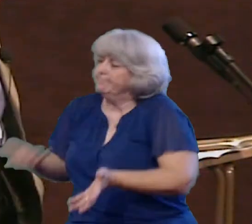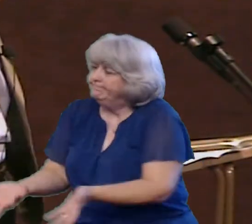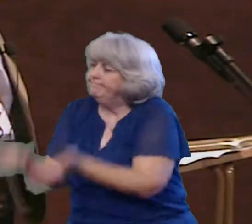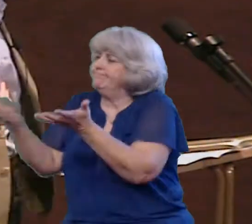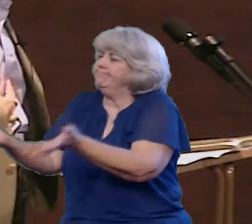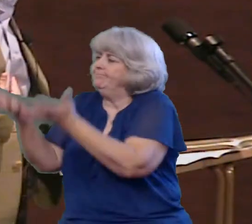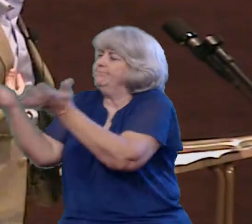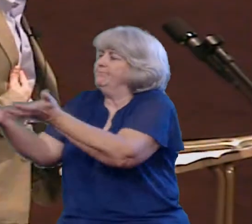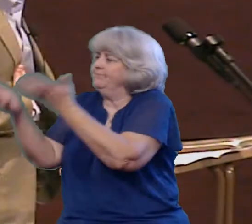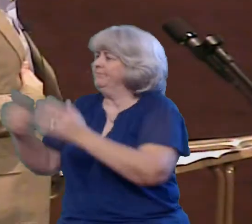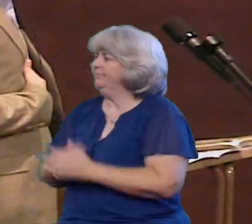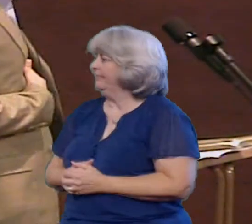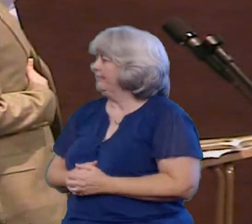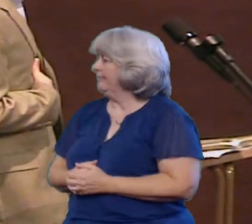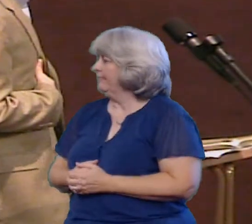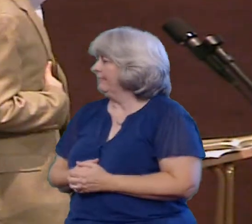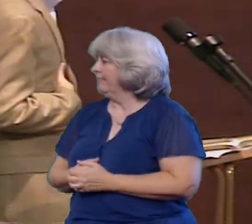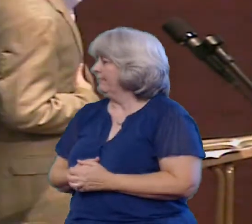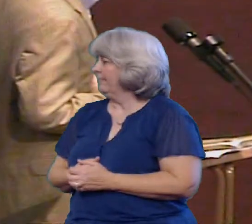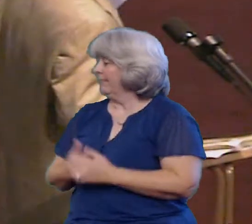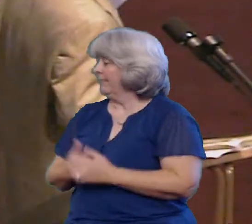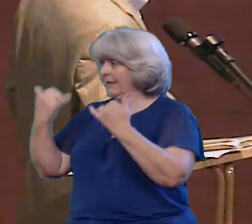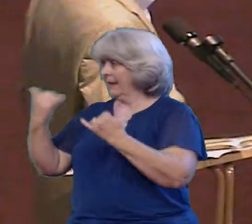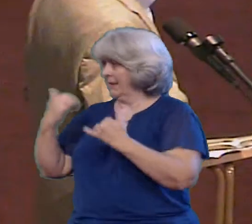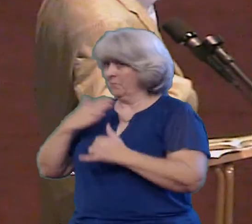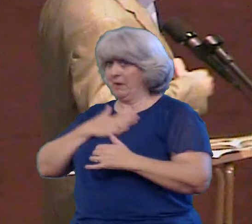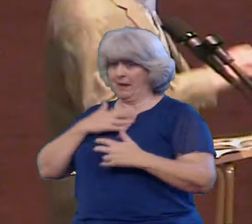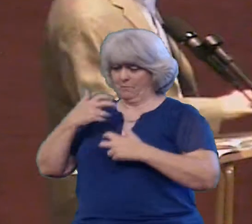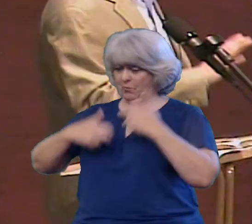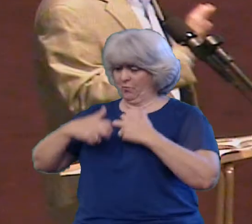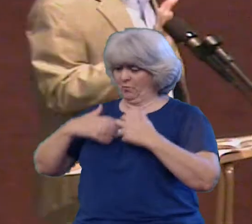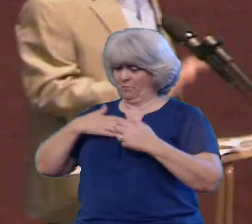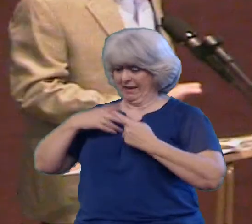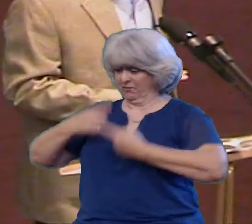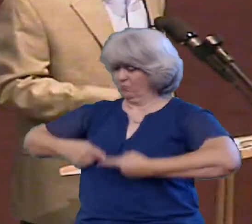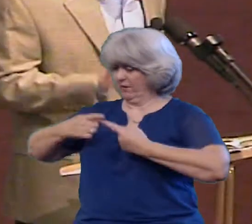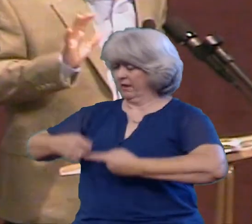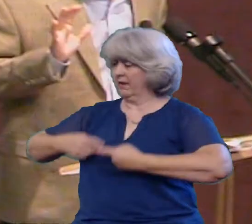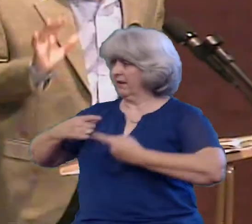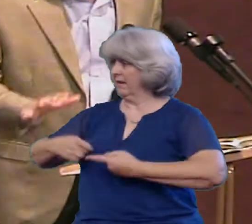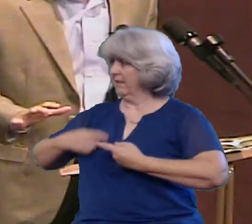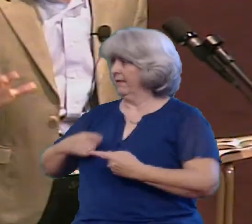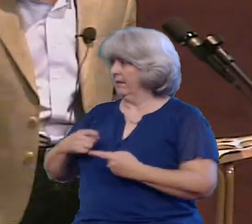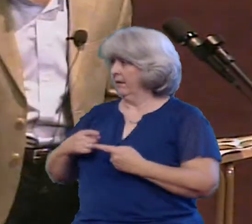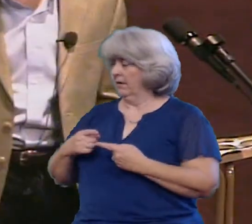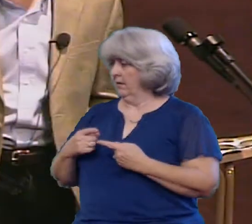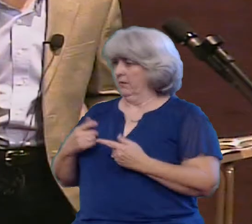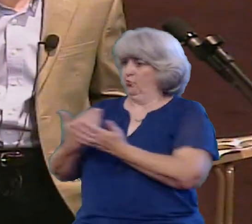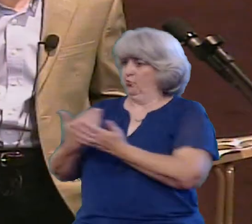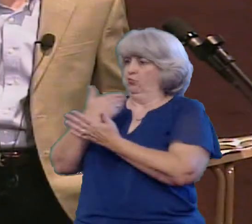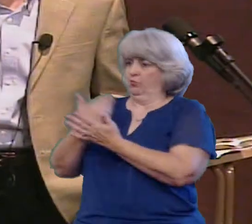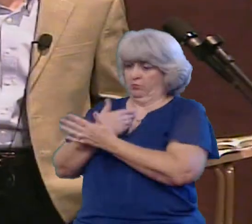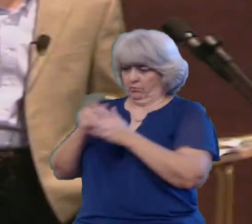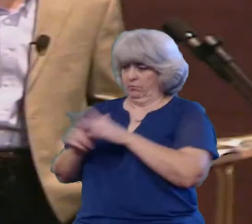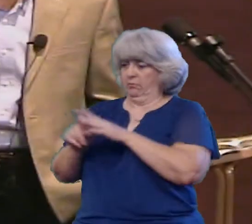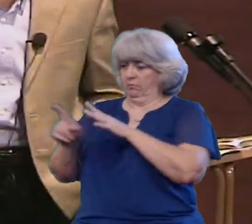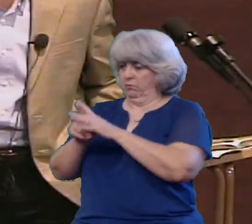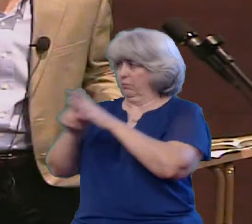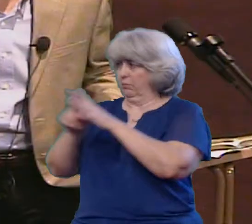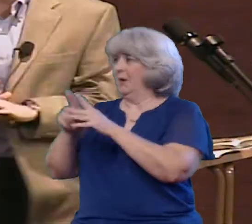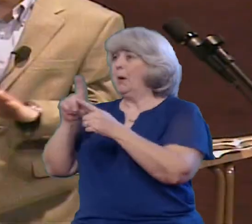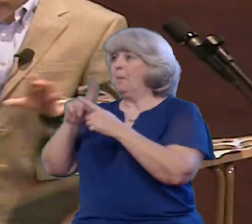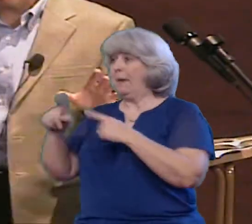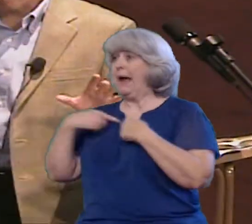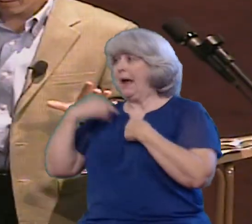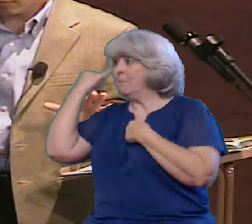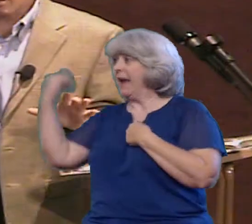problems and struggles That I've never dealt with before But I promise you if we went around the room And we talked about it Somebody's dealt with it before And you